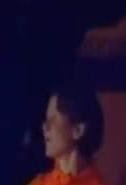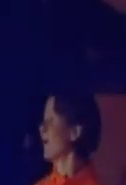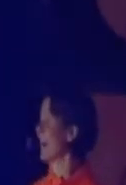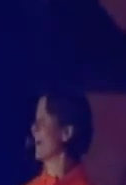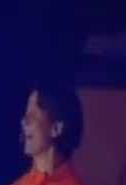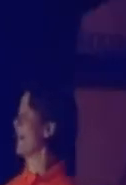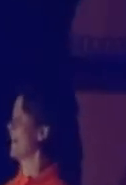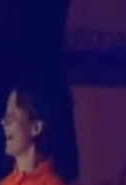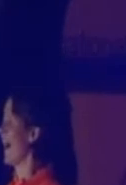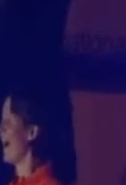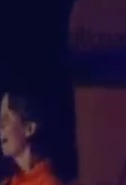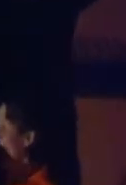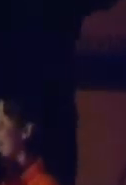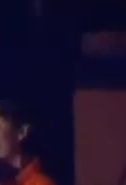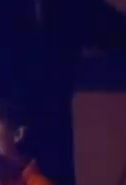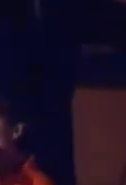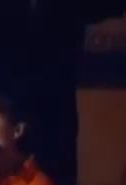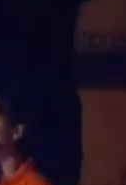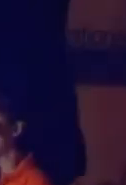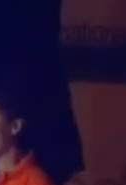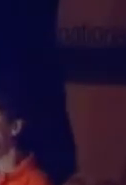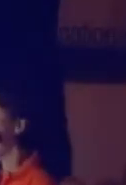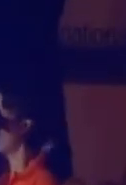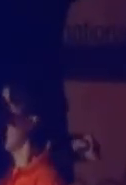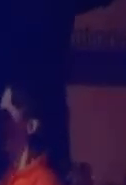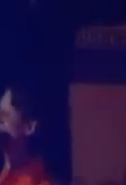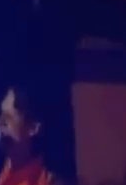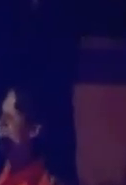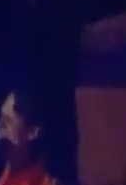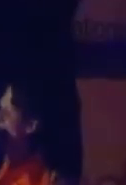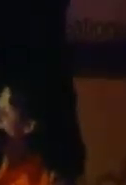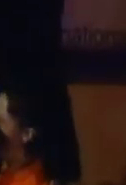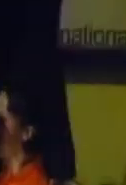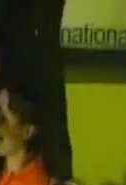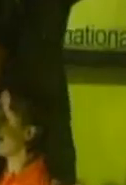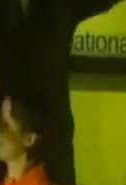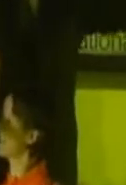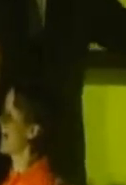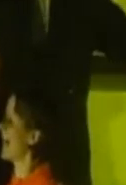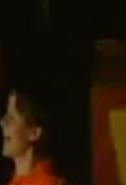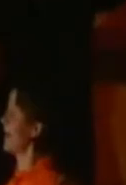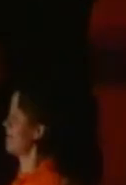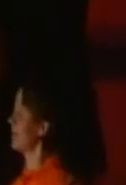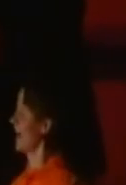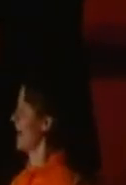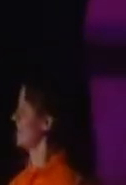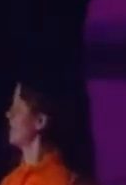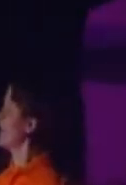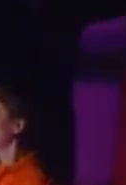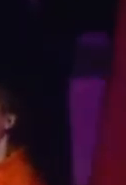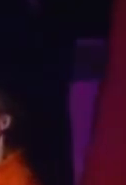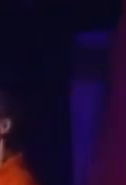We are the champions. We are the champions.